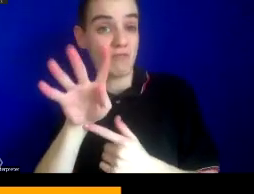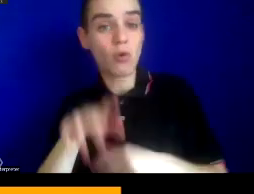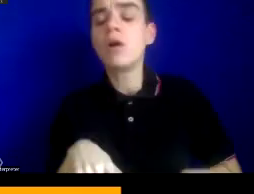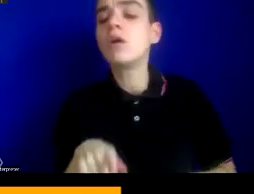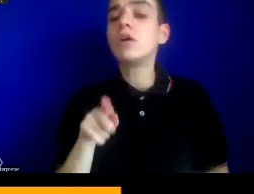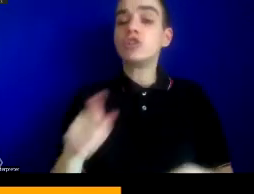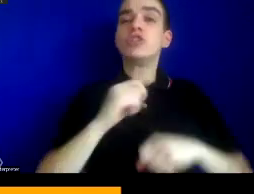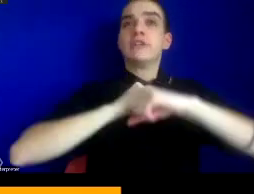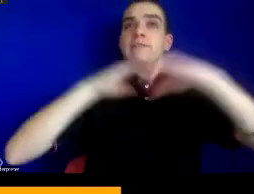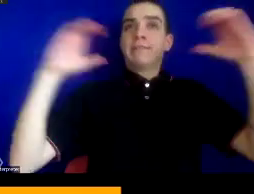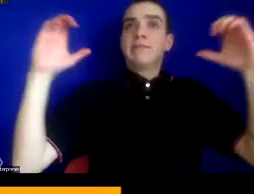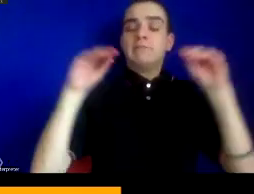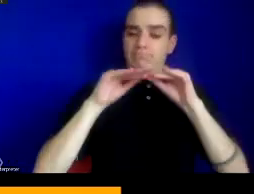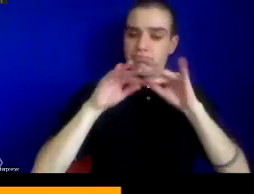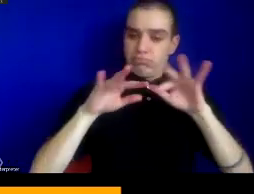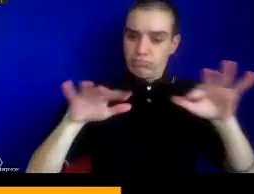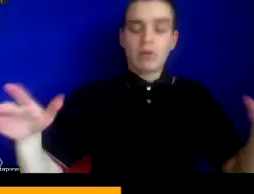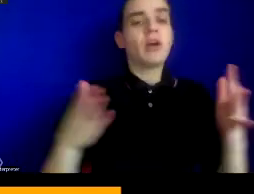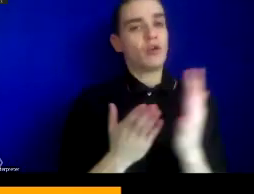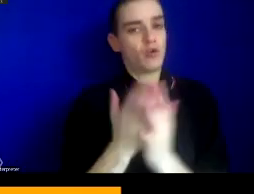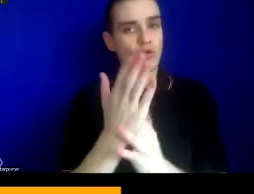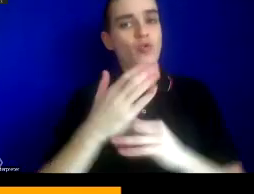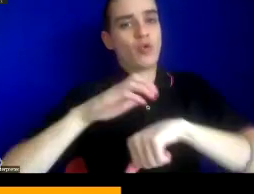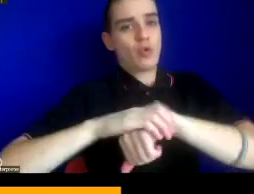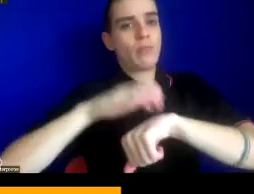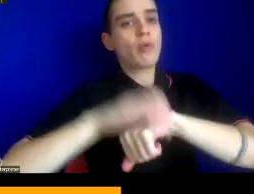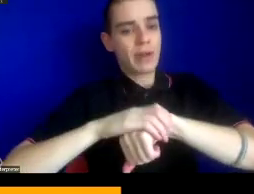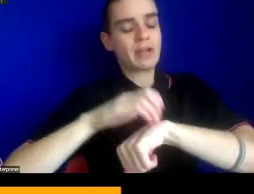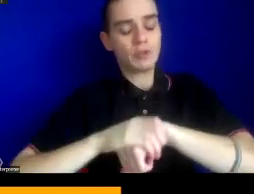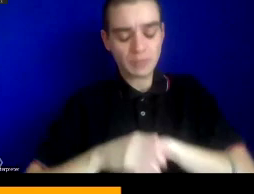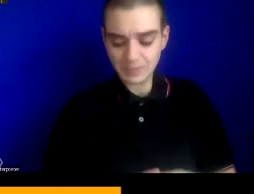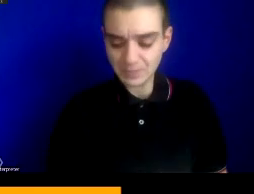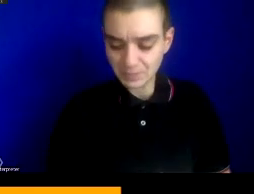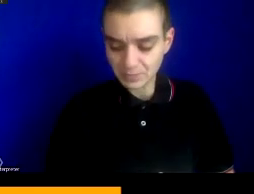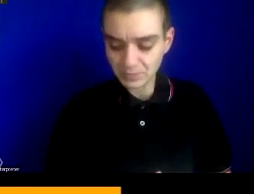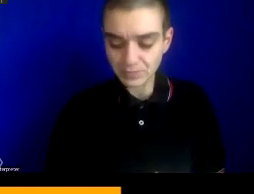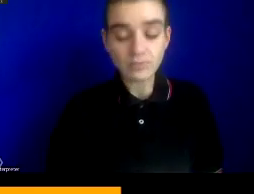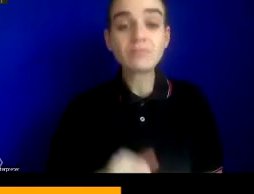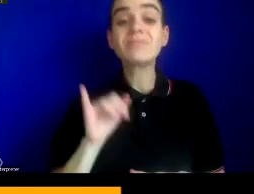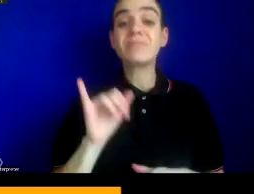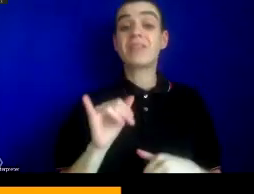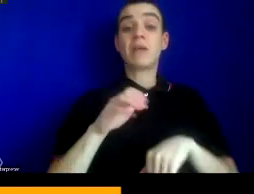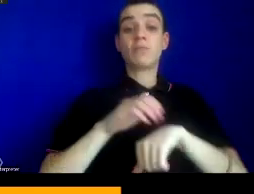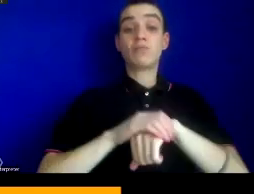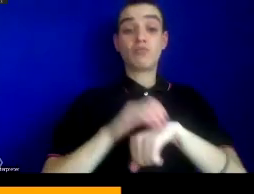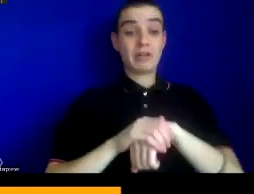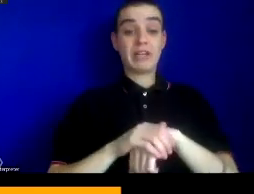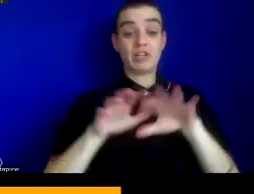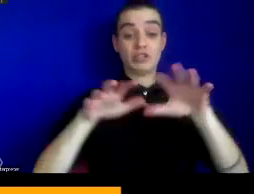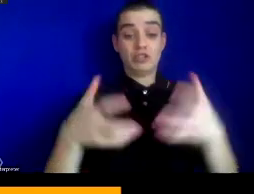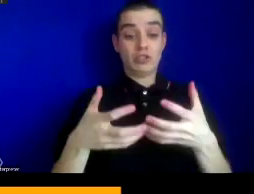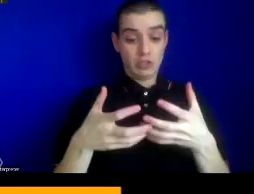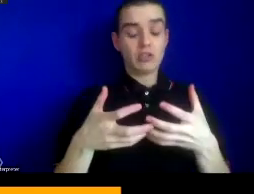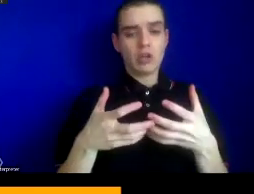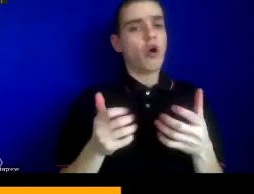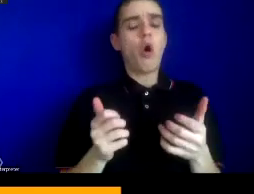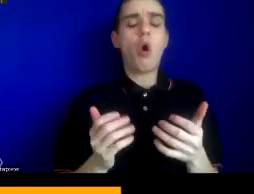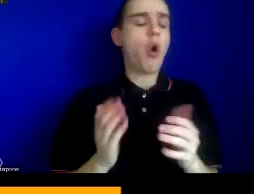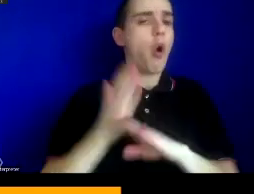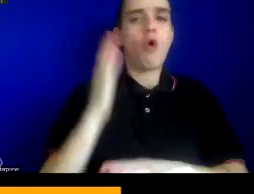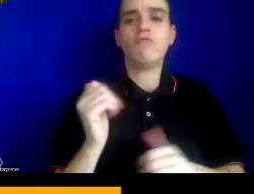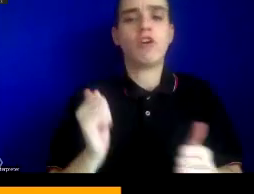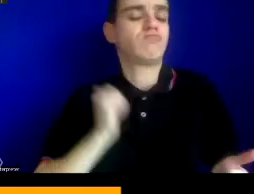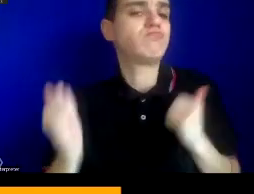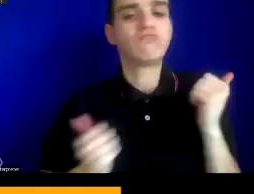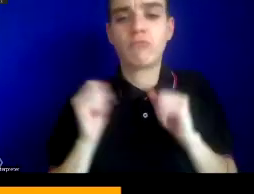and conquest of the British empire eastward. As an overconfident British empire conquers Constantinople, it unleashes the plague which